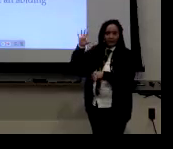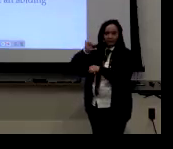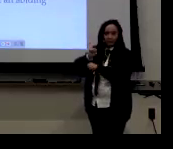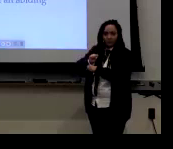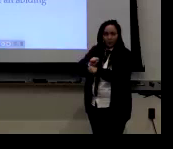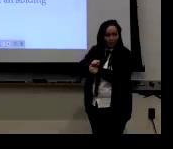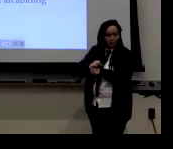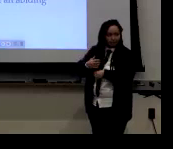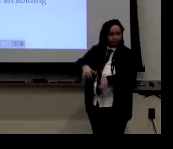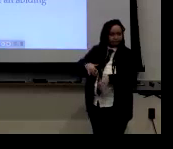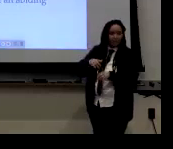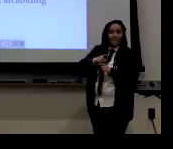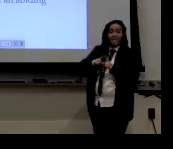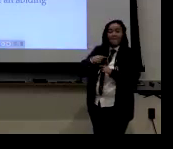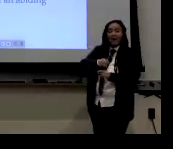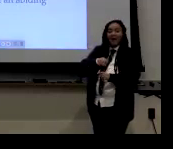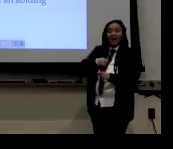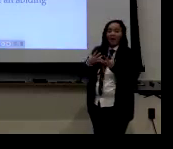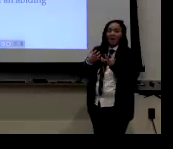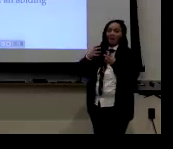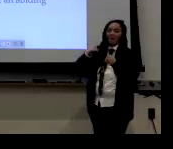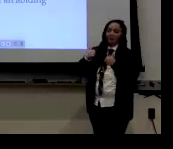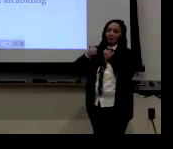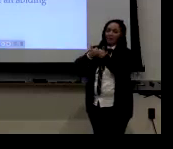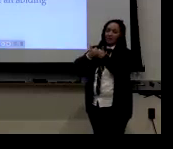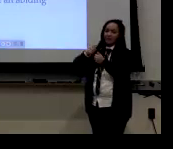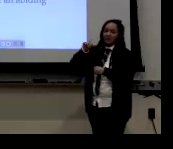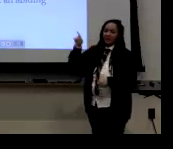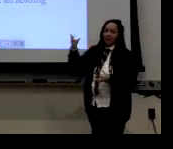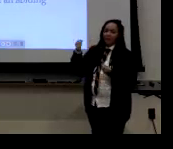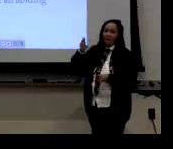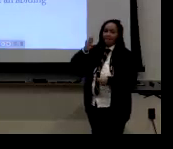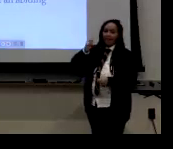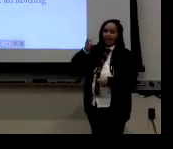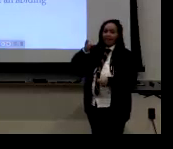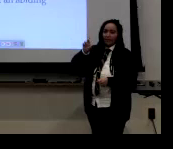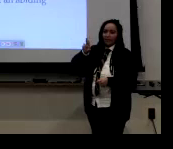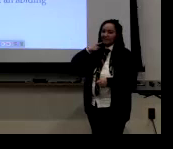um, Butler's work was really impactful. Um,